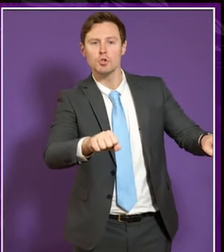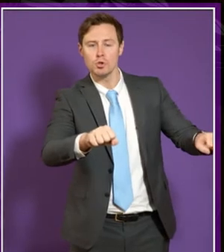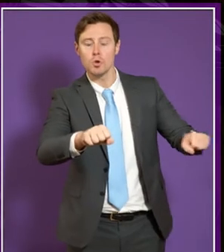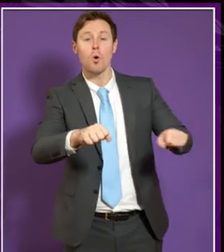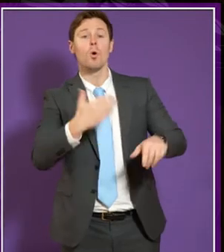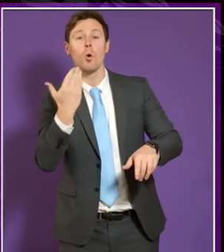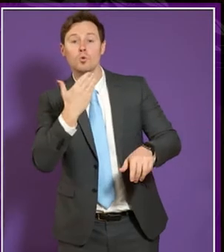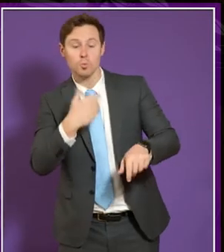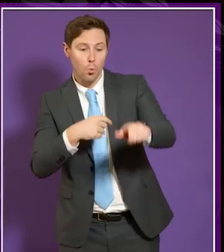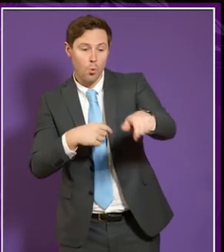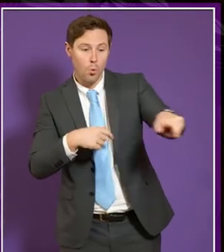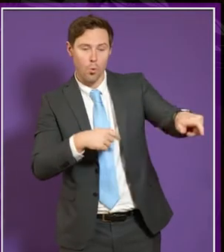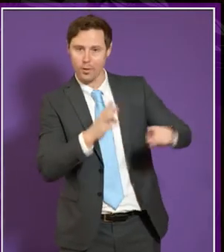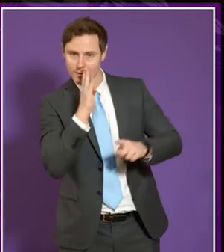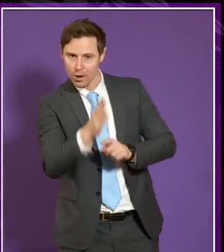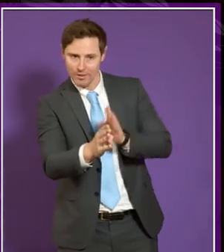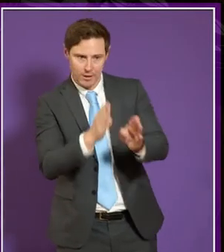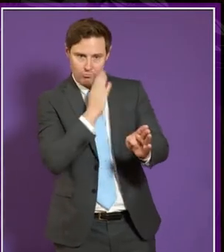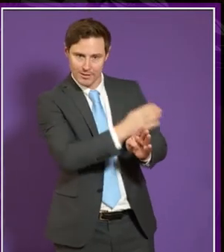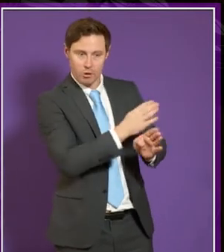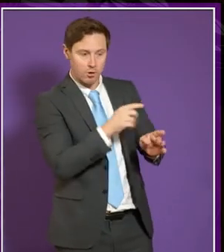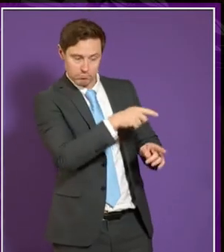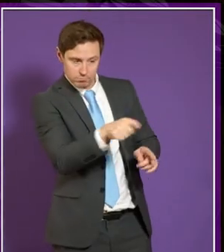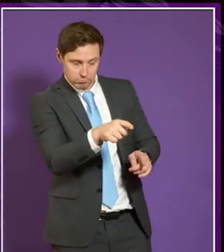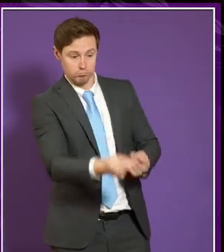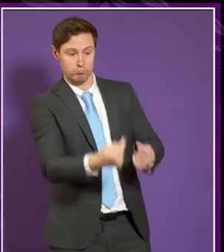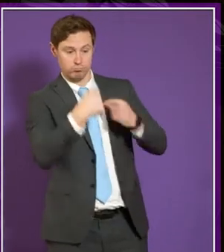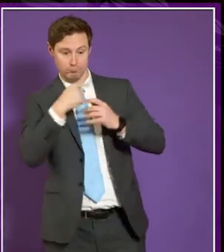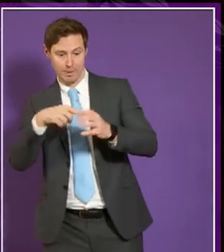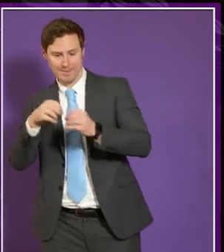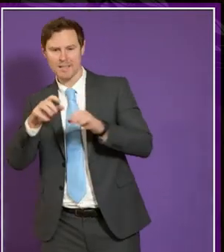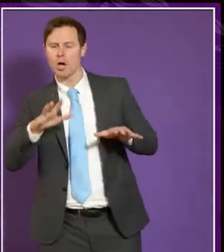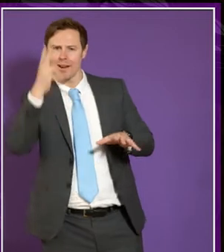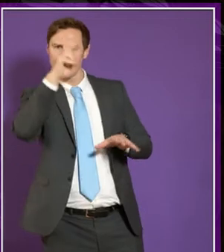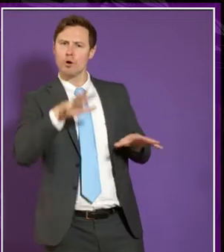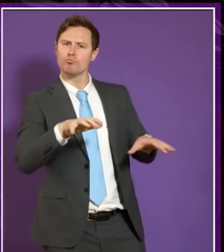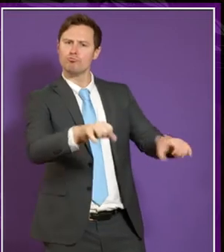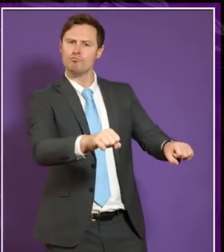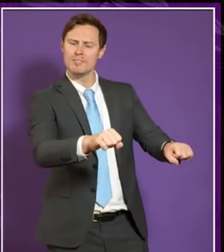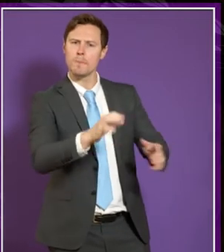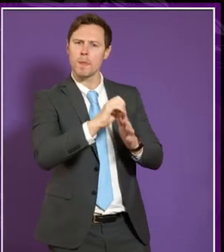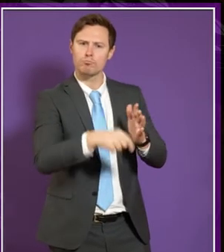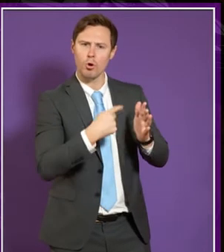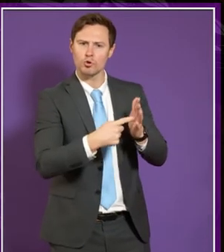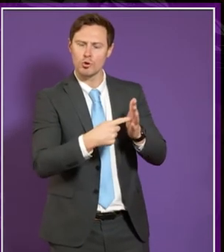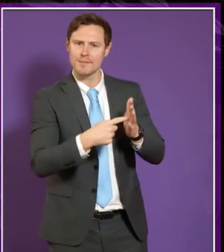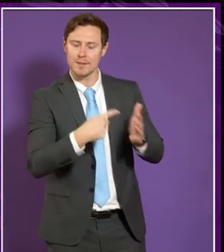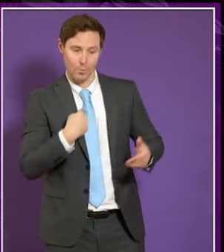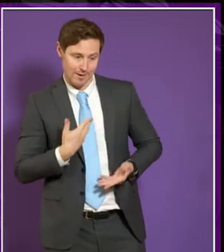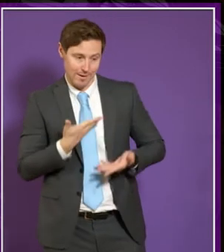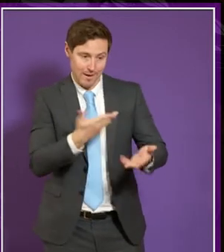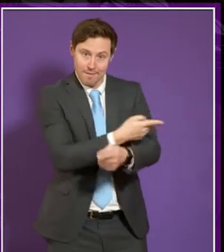directly through a lot of different environments sort of aim for uni aberdeen for the reach project to give applicants the confidence